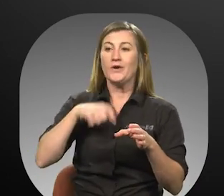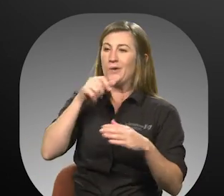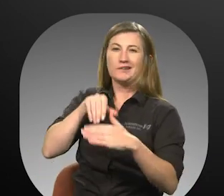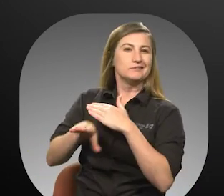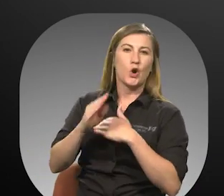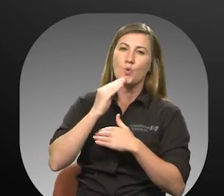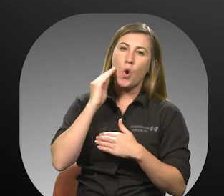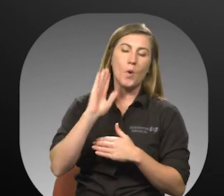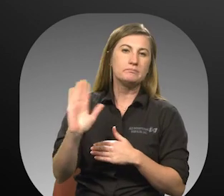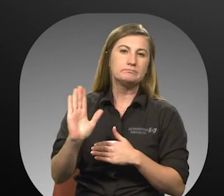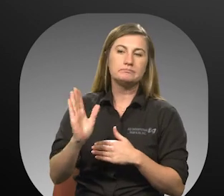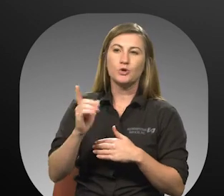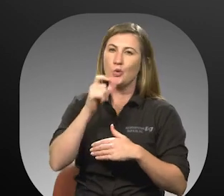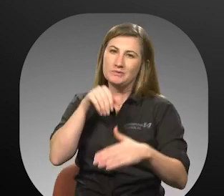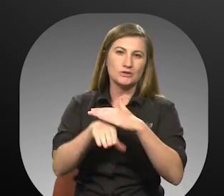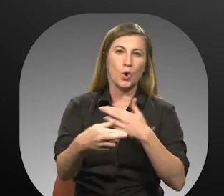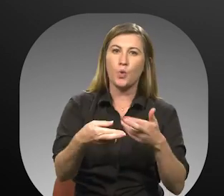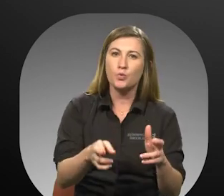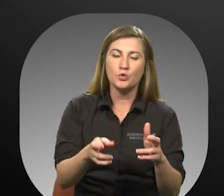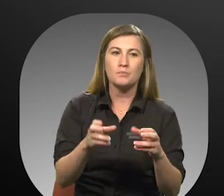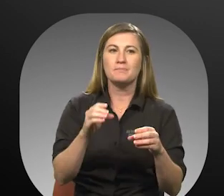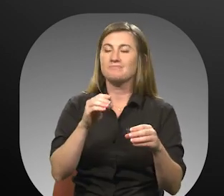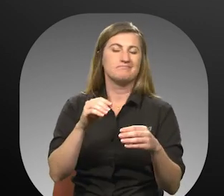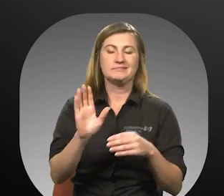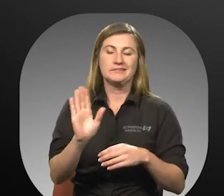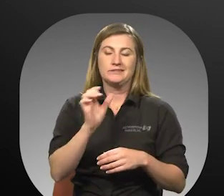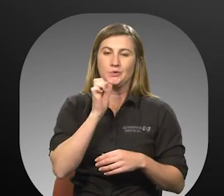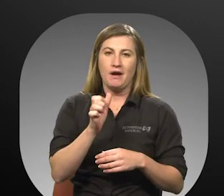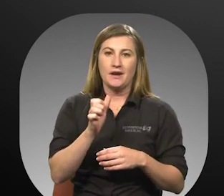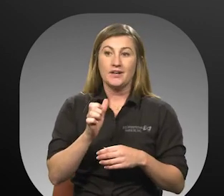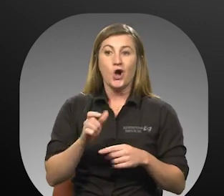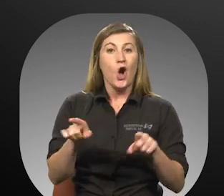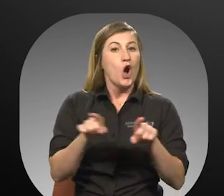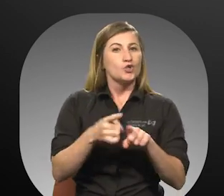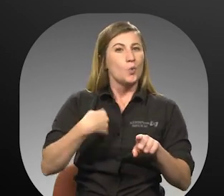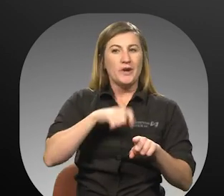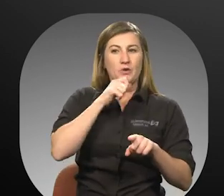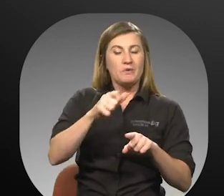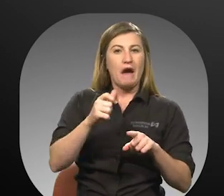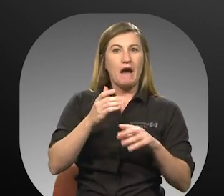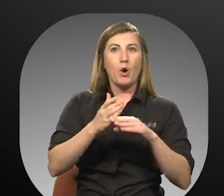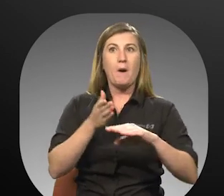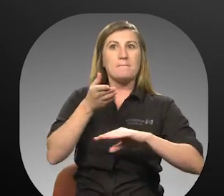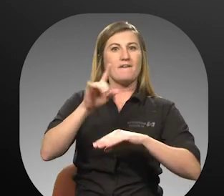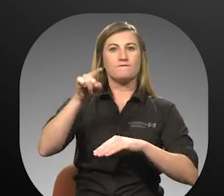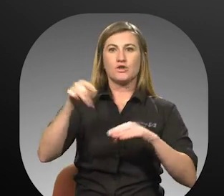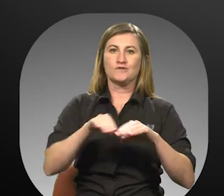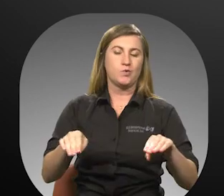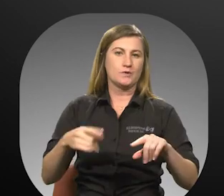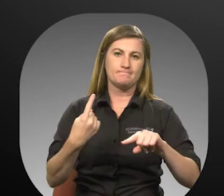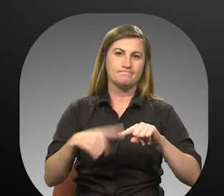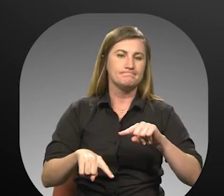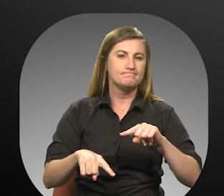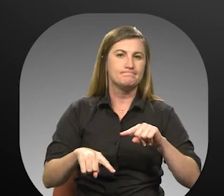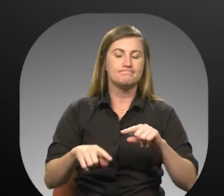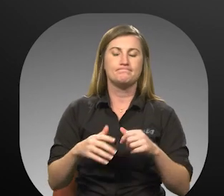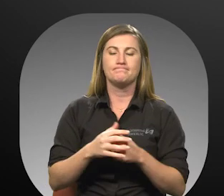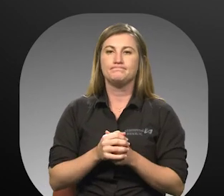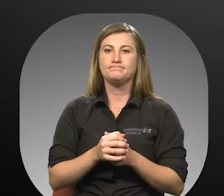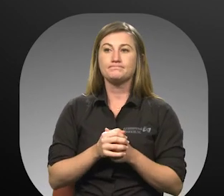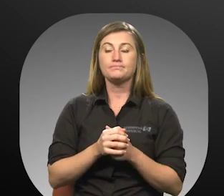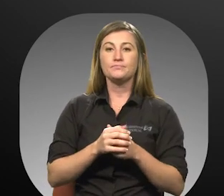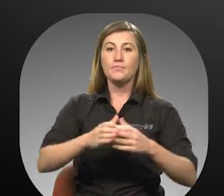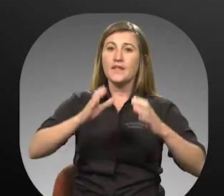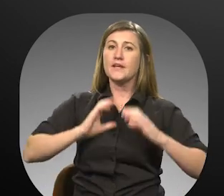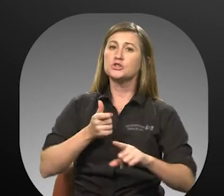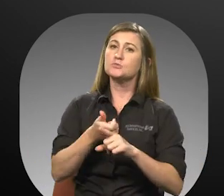person's room at a living facility. In addition, we do not go above the first floor of a multifamily residence. The customer must be waiting on